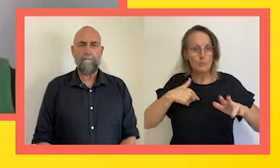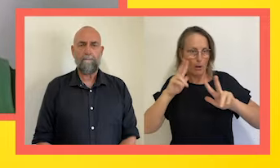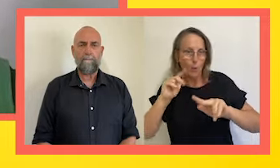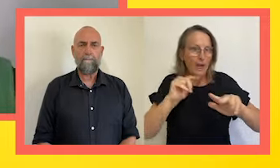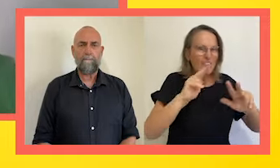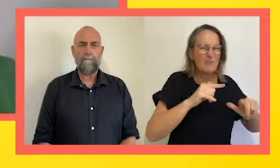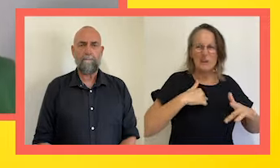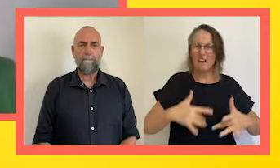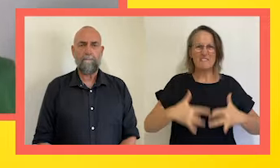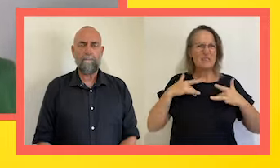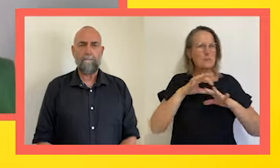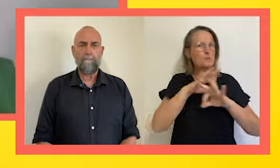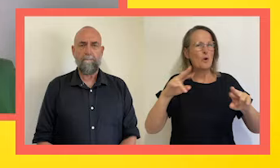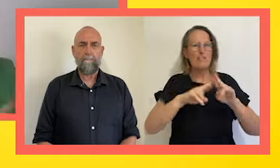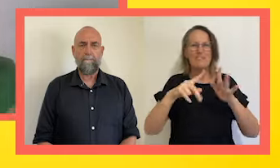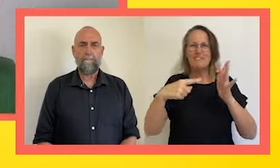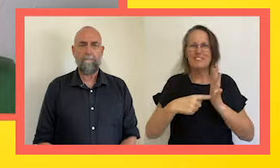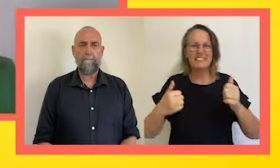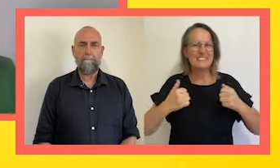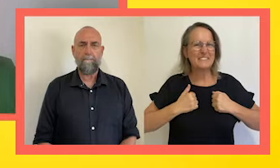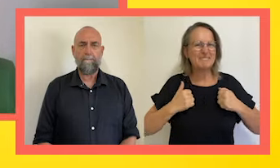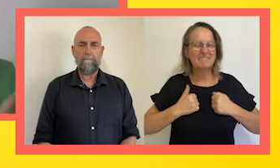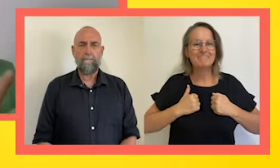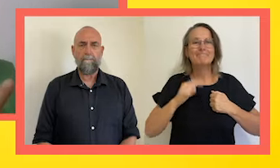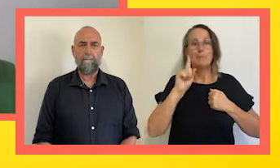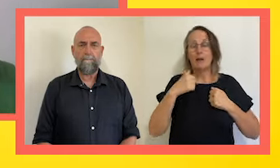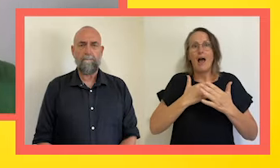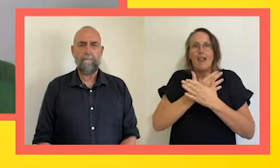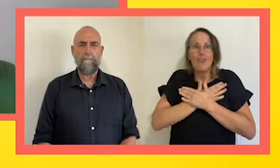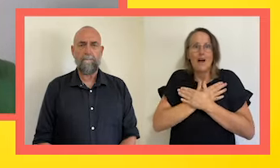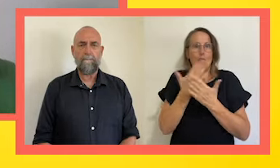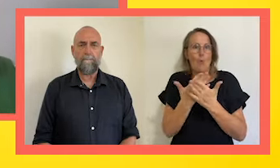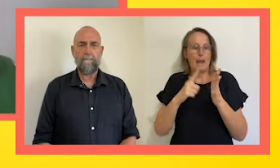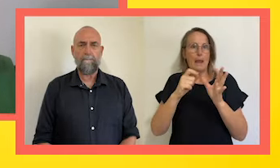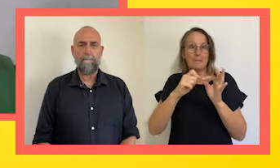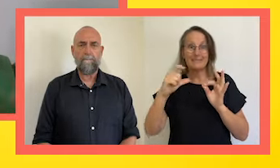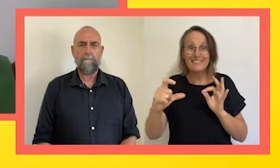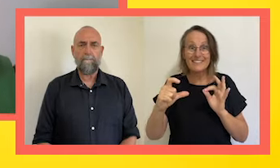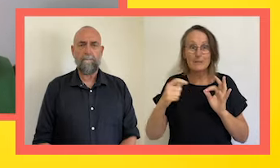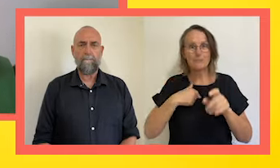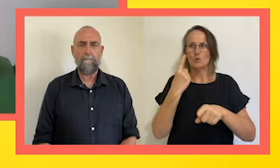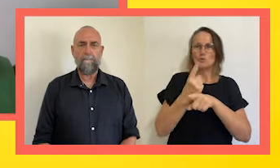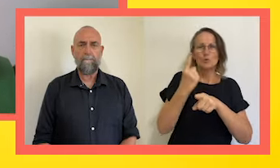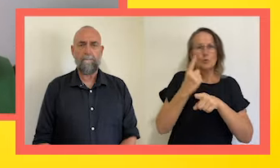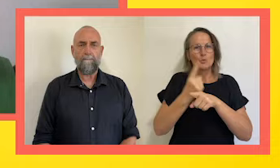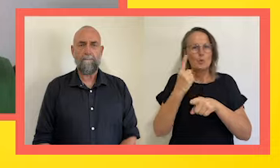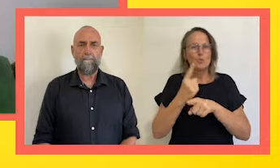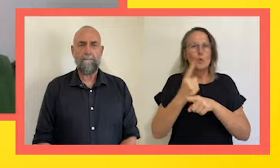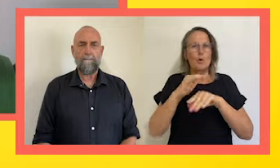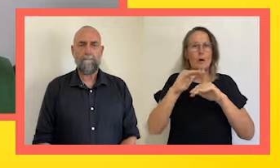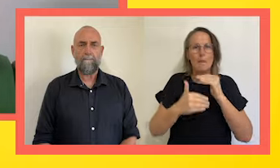I still feel so unfit. But I love that. I really love being on the ABC and talking about